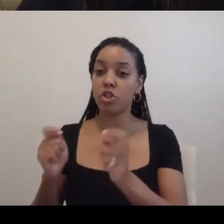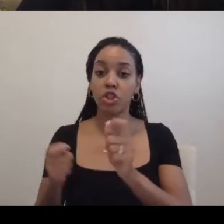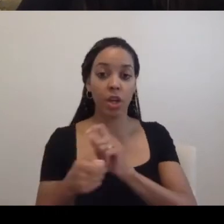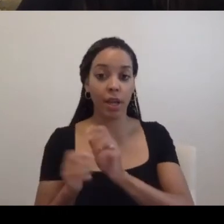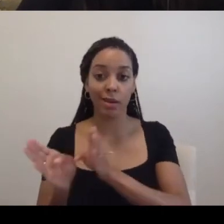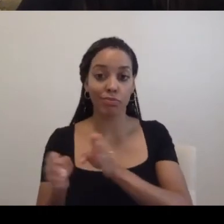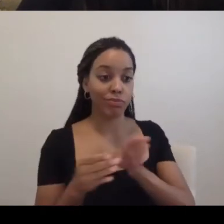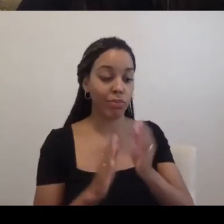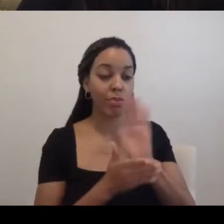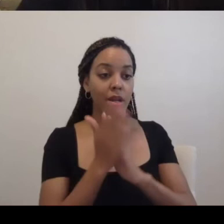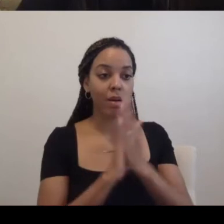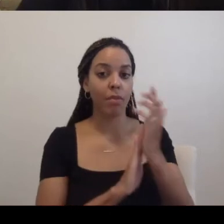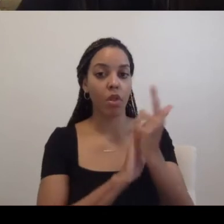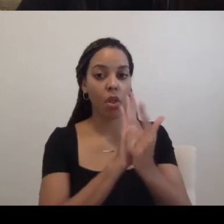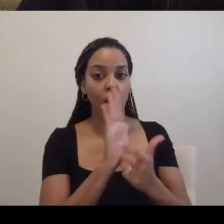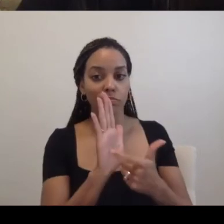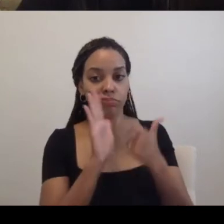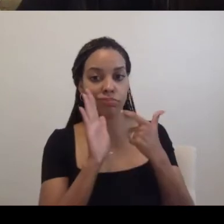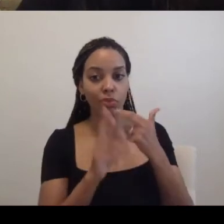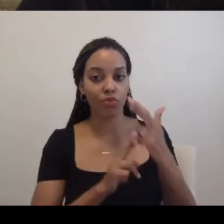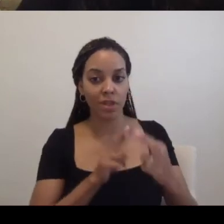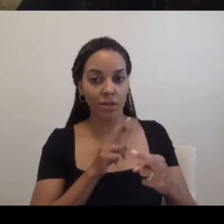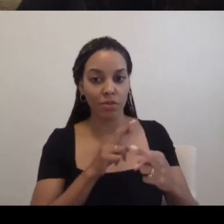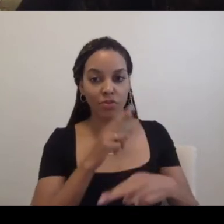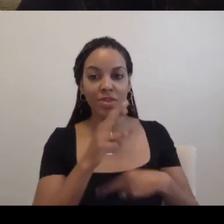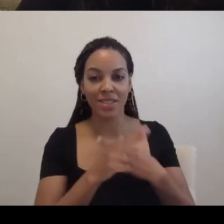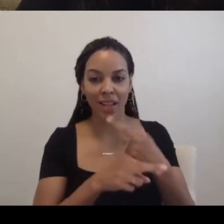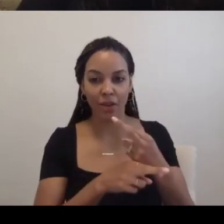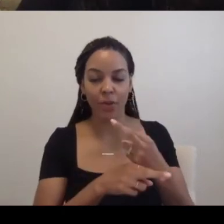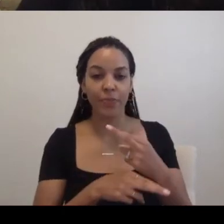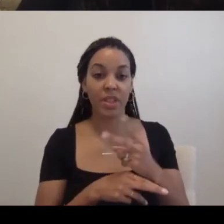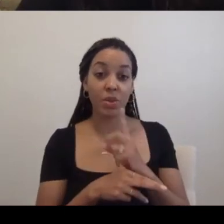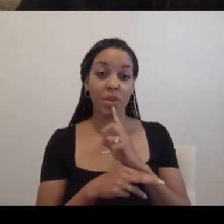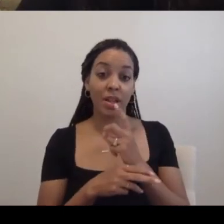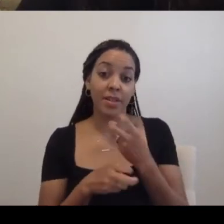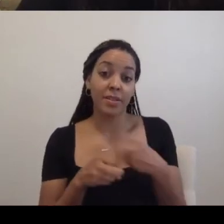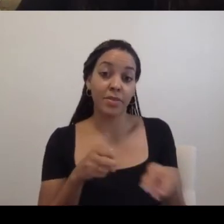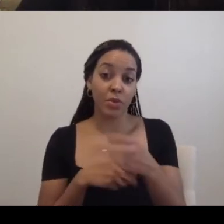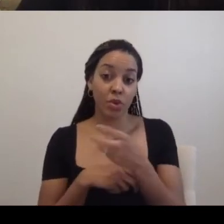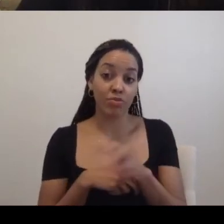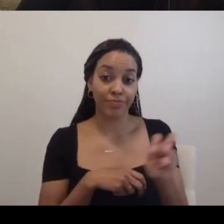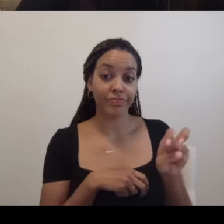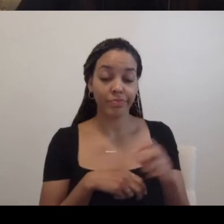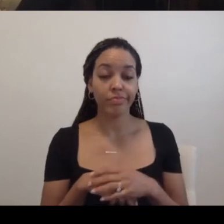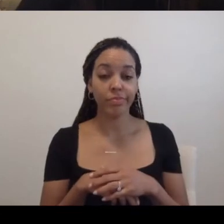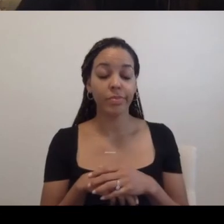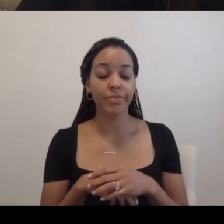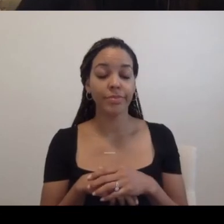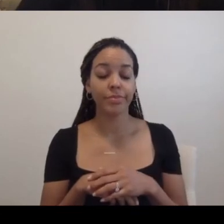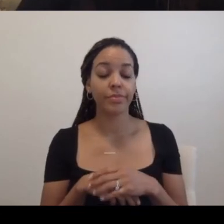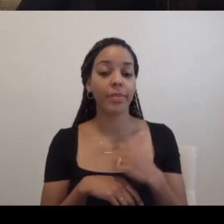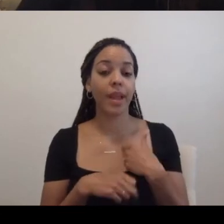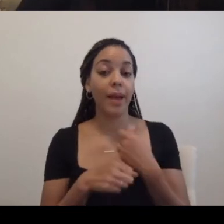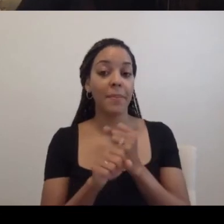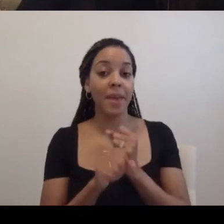law in New York City, very difficult transition. And I made a 90